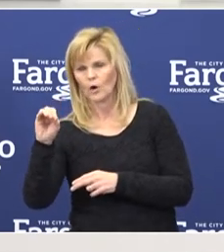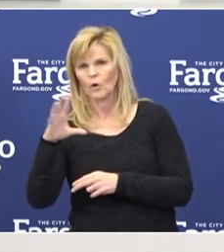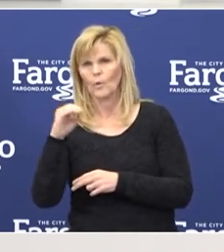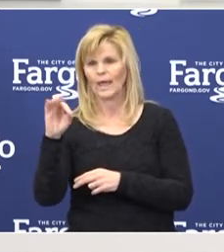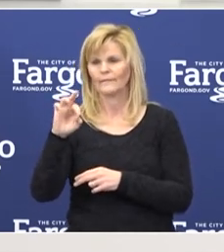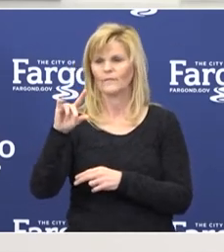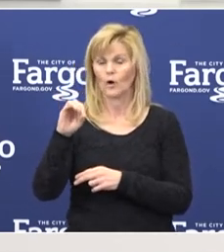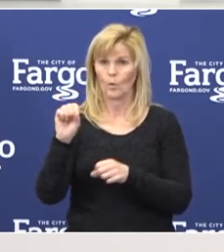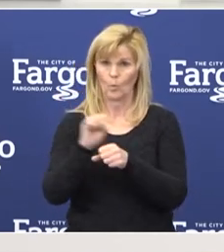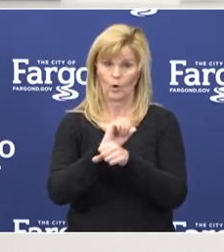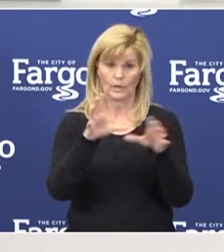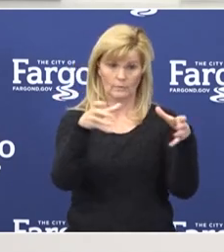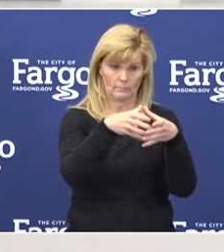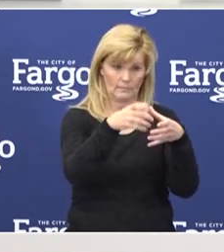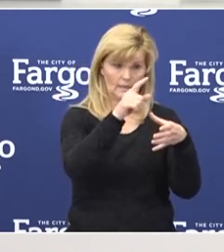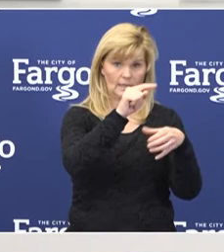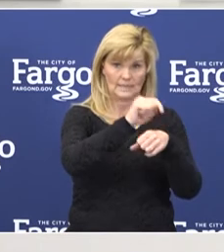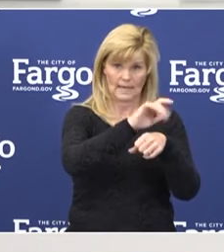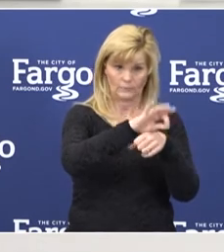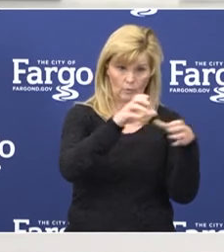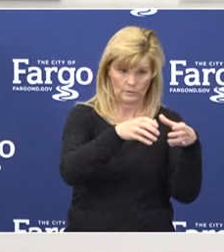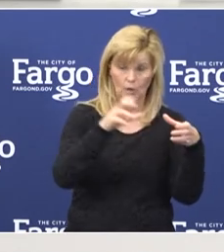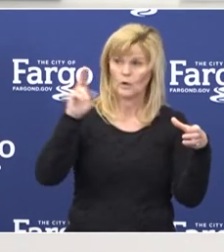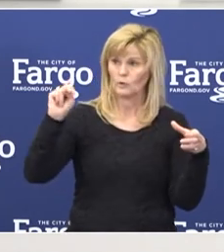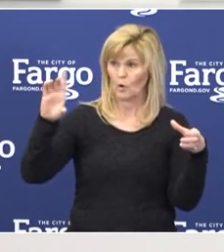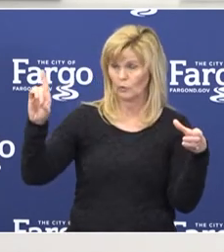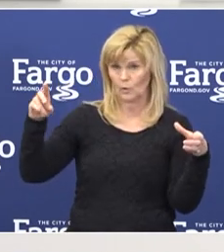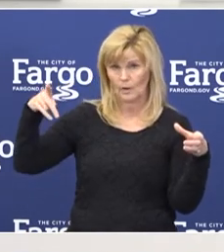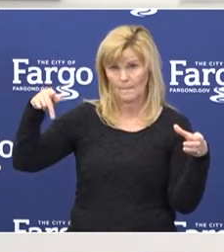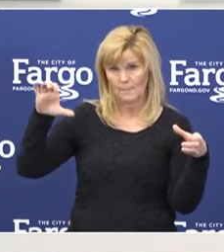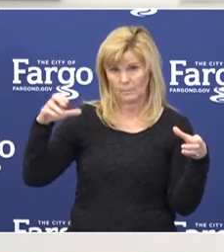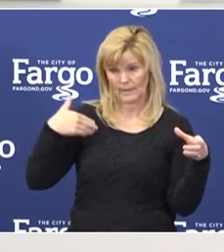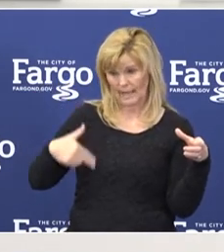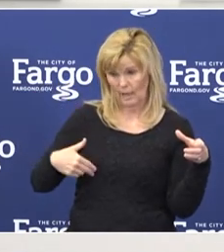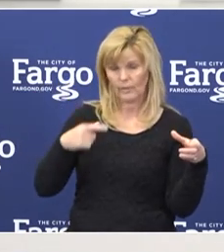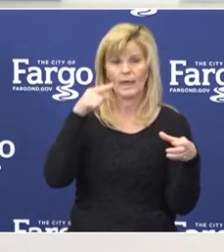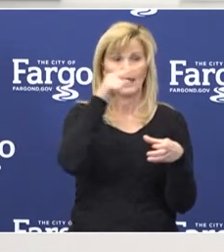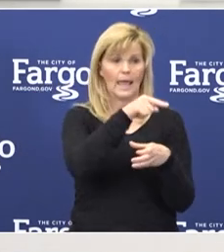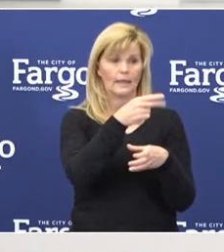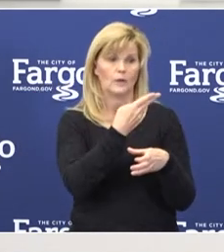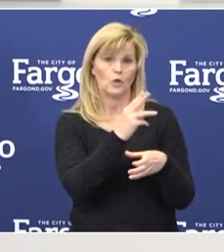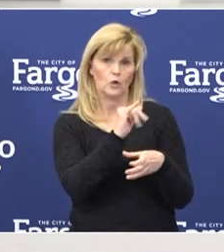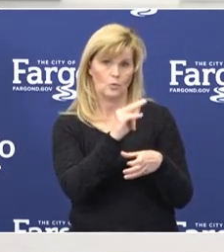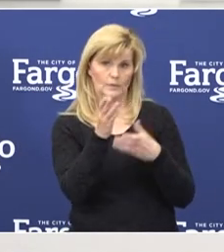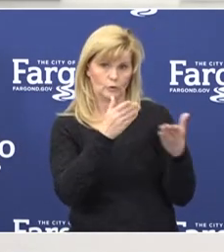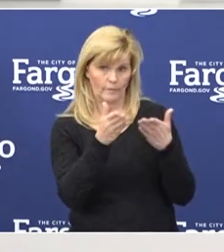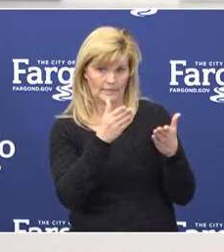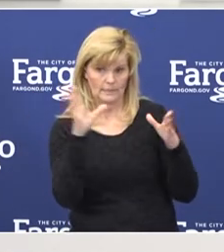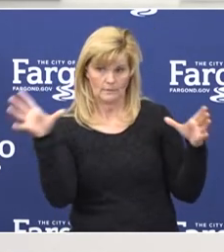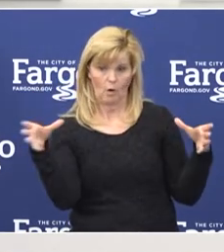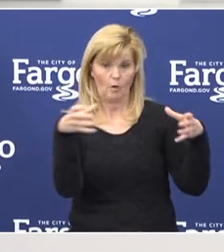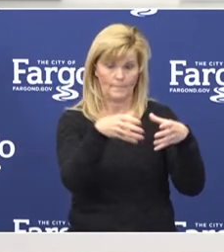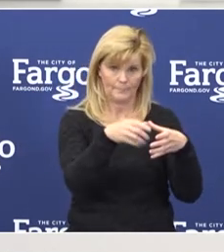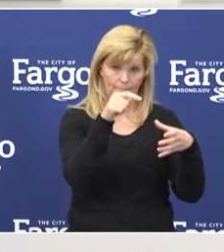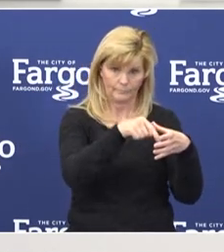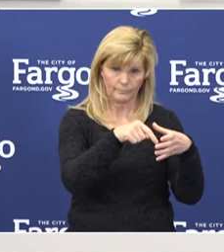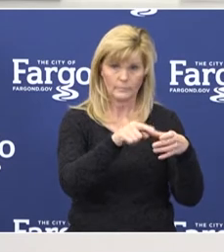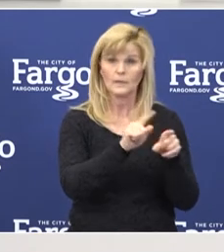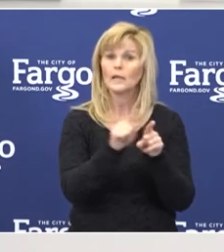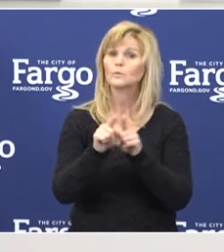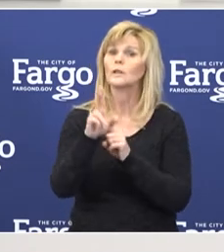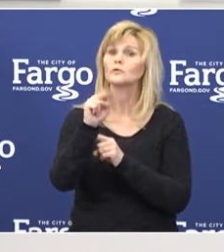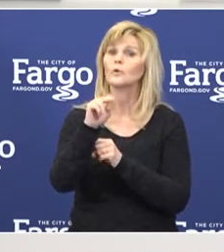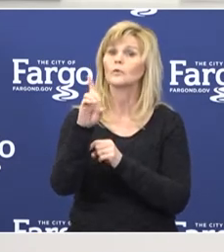force with the North Dakota Department of Health and also the Department of Health and Human Services. As well as North Dakota State